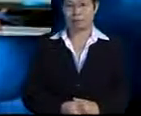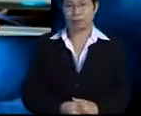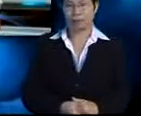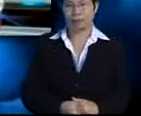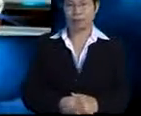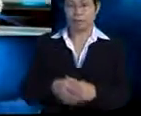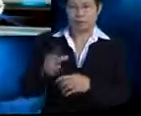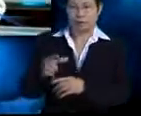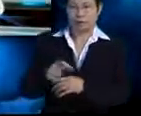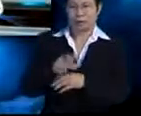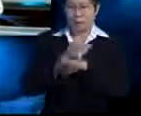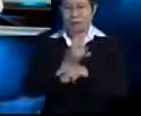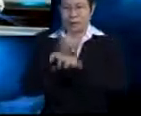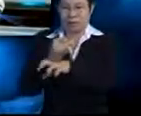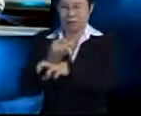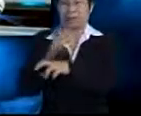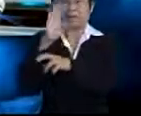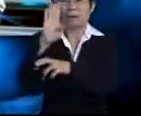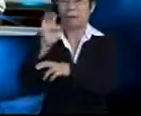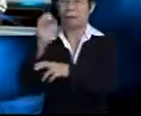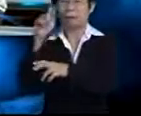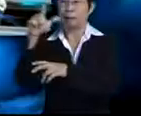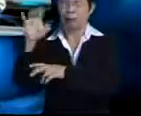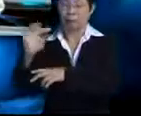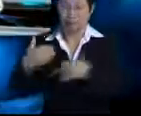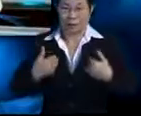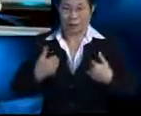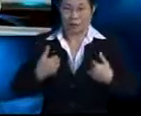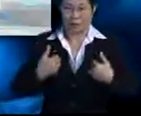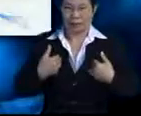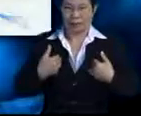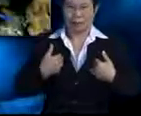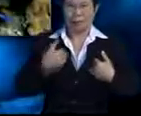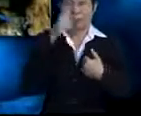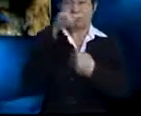Insects such as beetle have exoskeleton called cuticle.